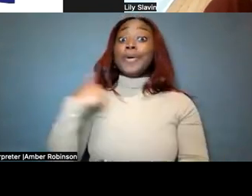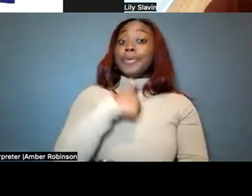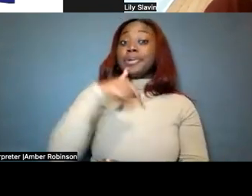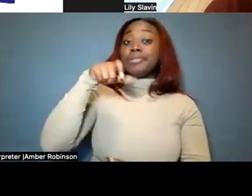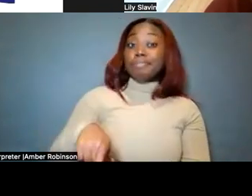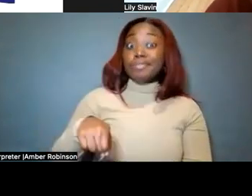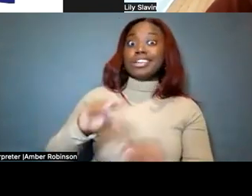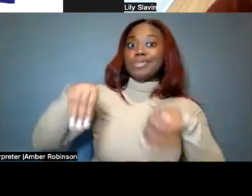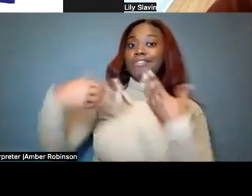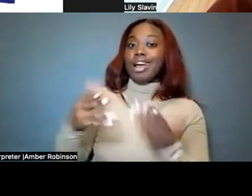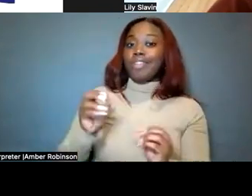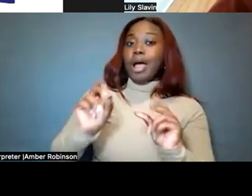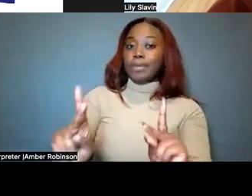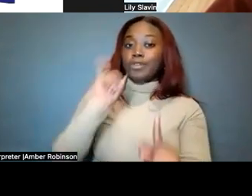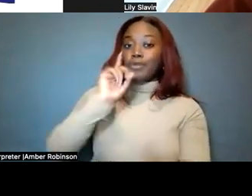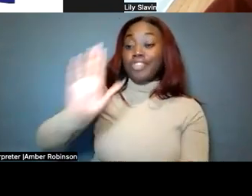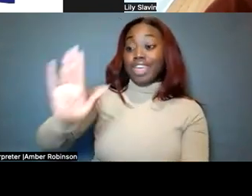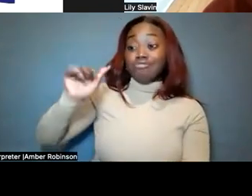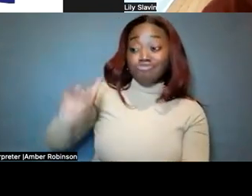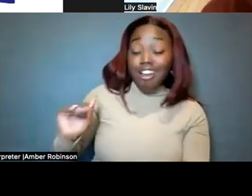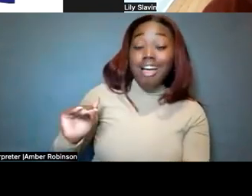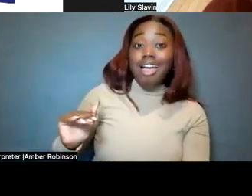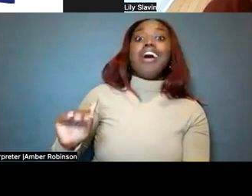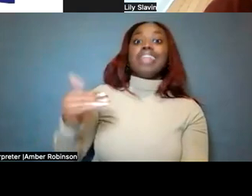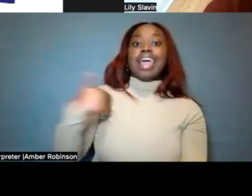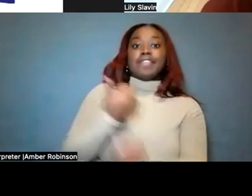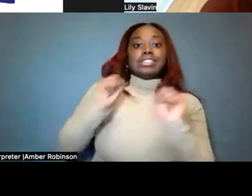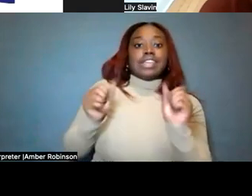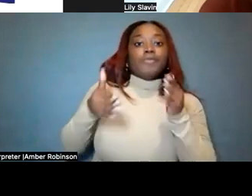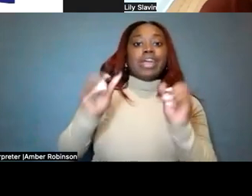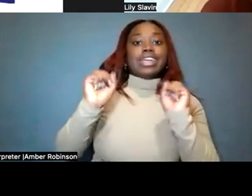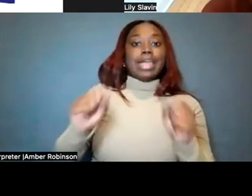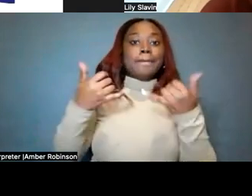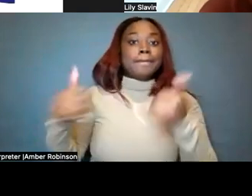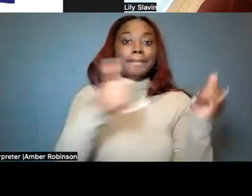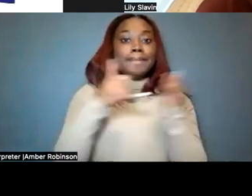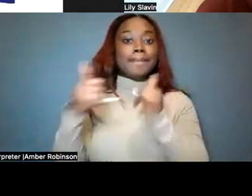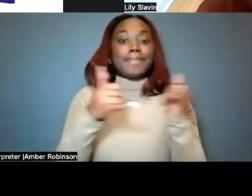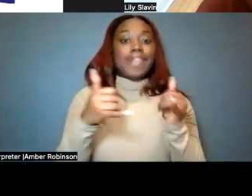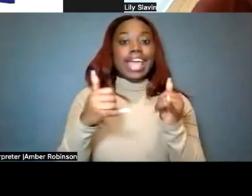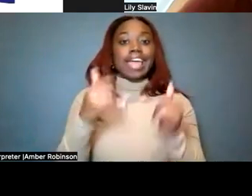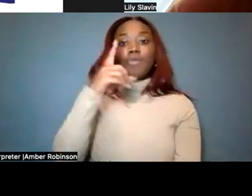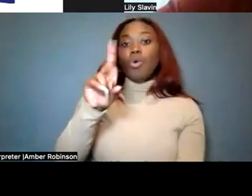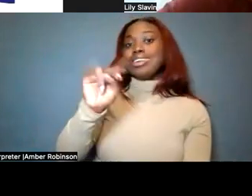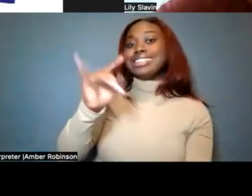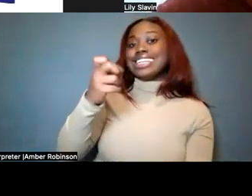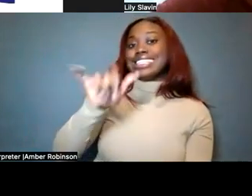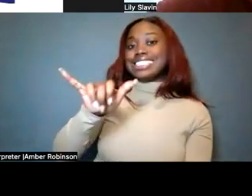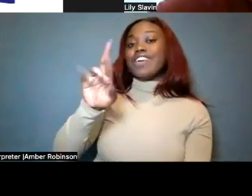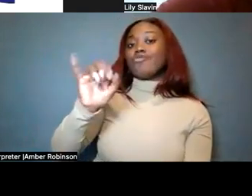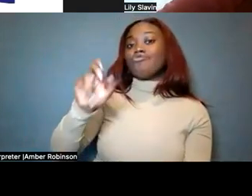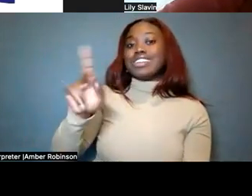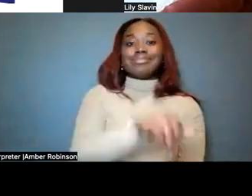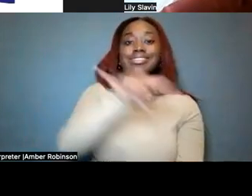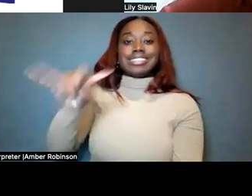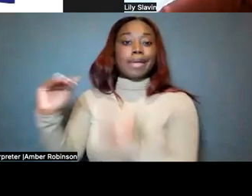that child the opportunity to try that sport in a safe way so that they can have the dignity of risk, the same as their peers